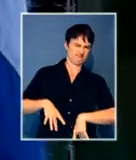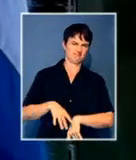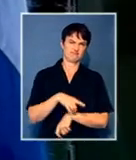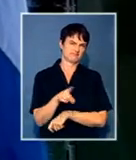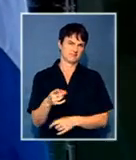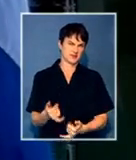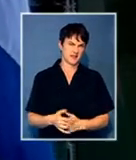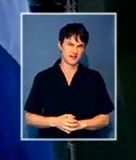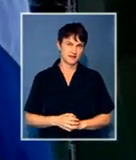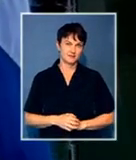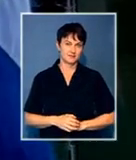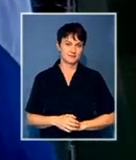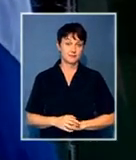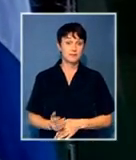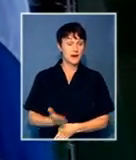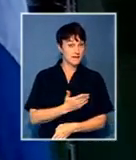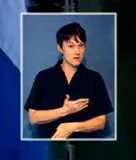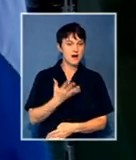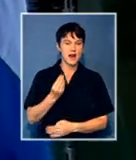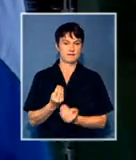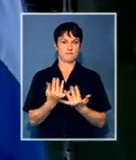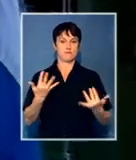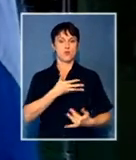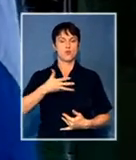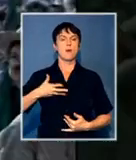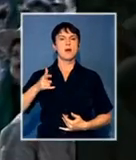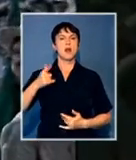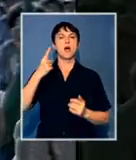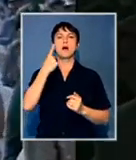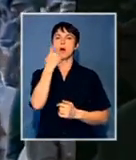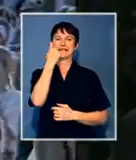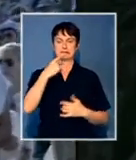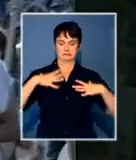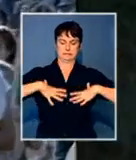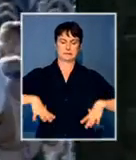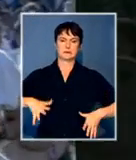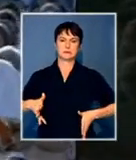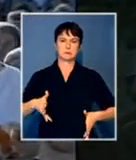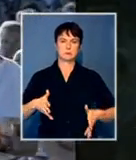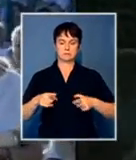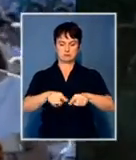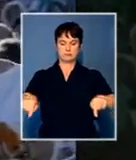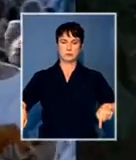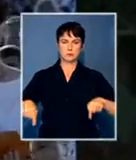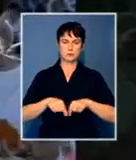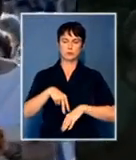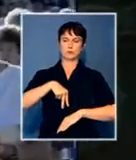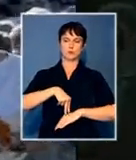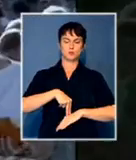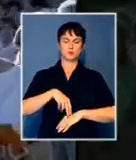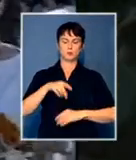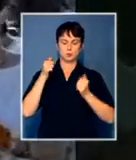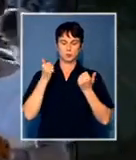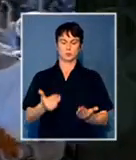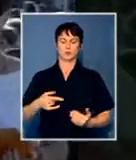today. Earlier, a number of women in white gathered on the square to symbolically claim Pretoria as